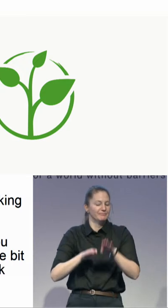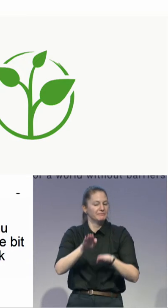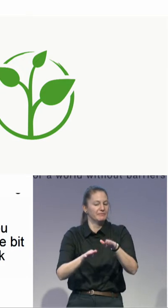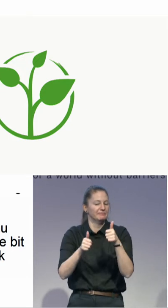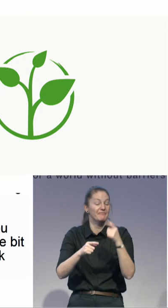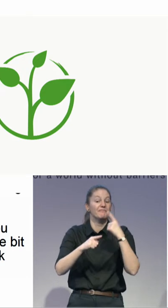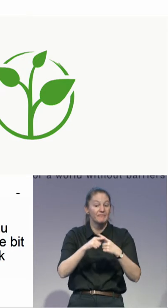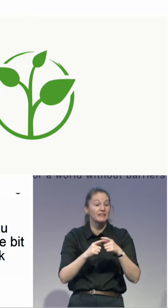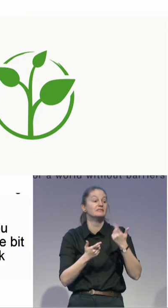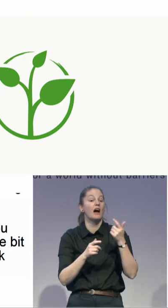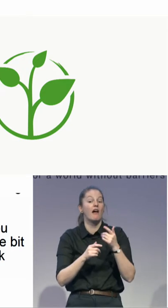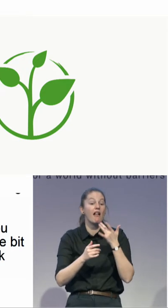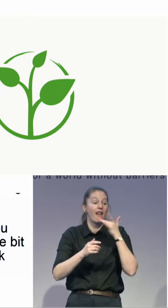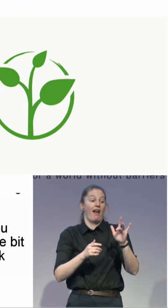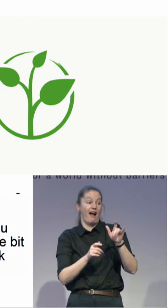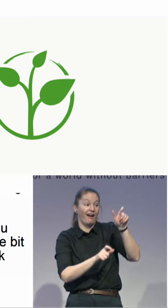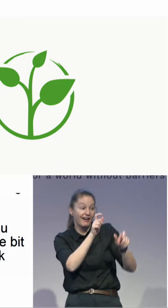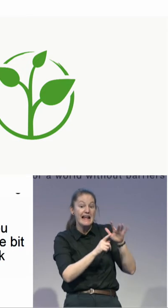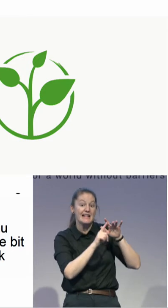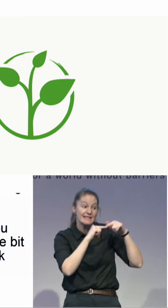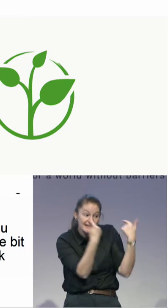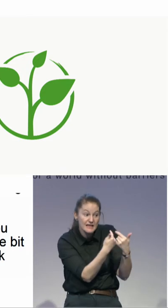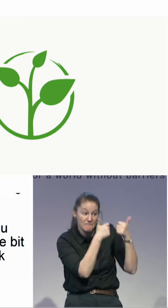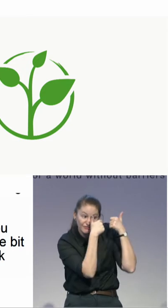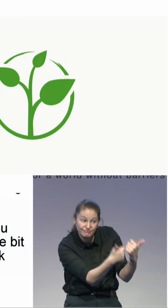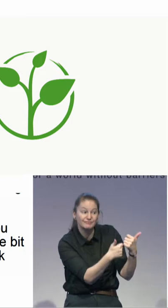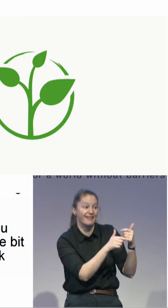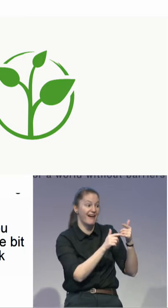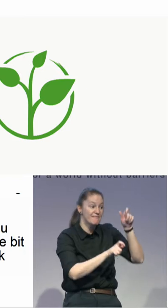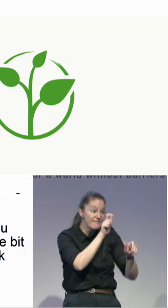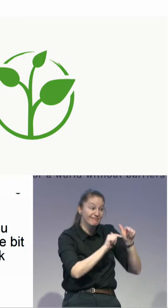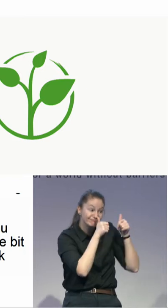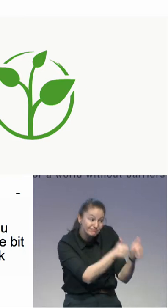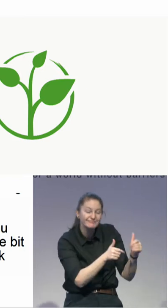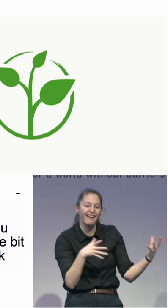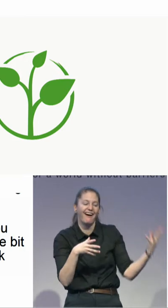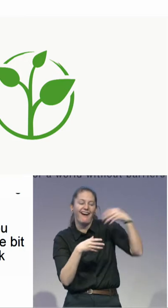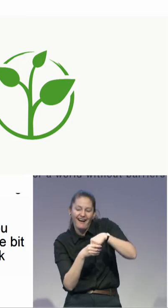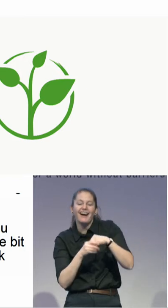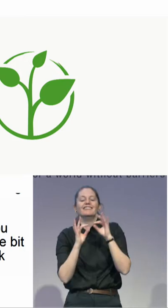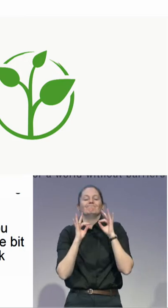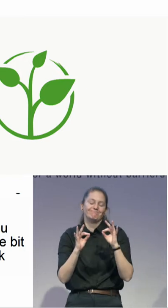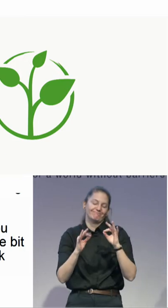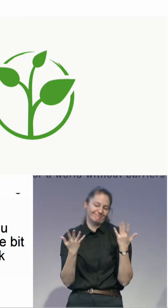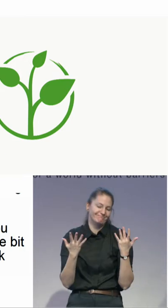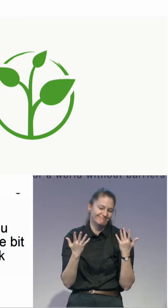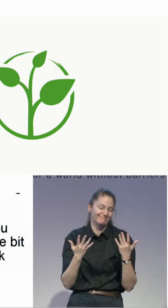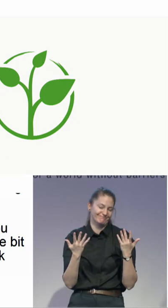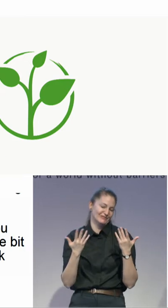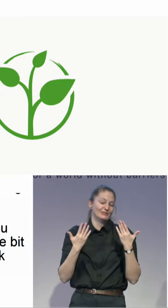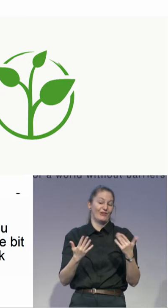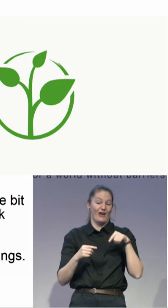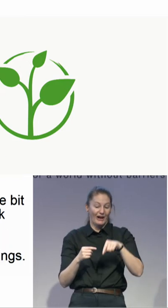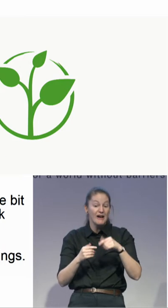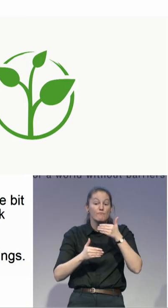that took a while, you learned some things. And one of them was to find the will of the person. I always draw a little star